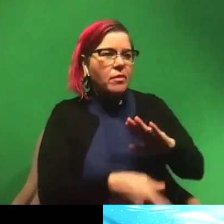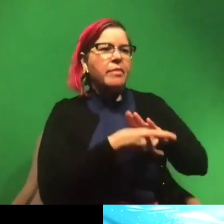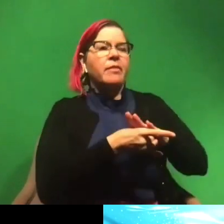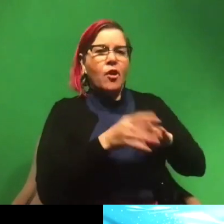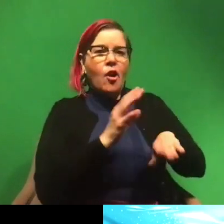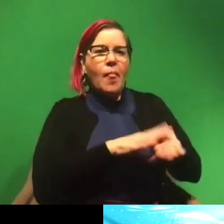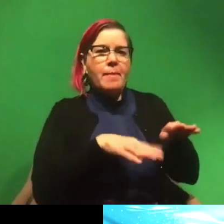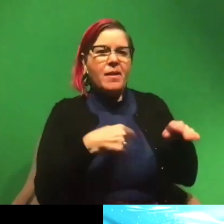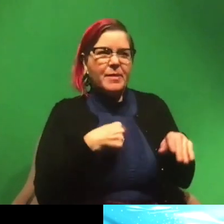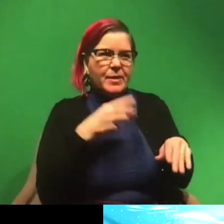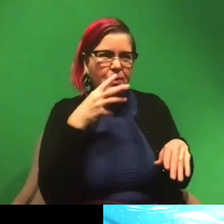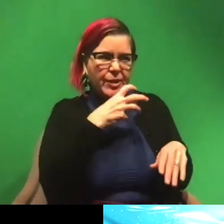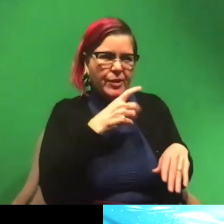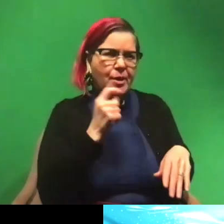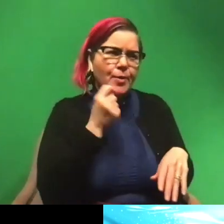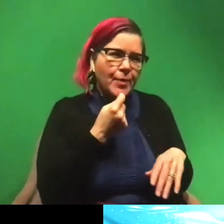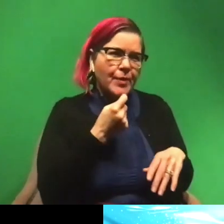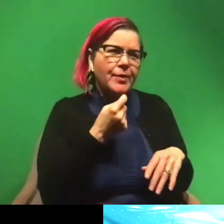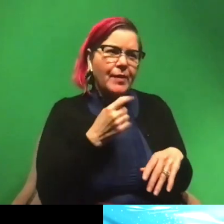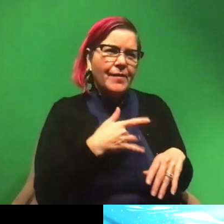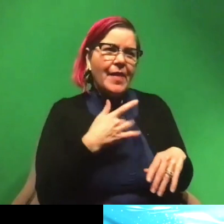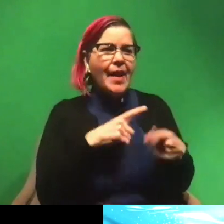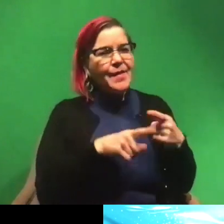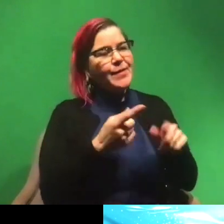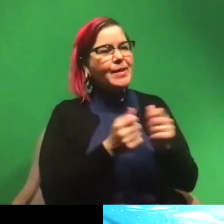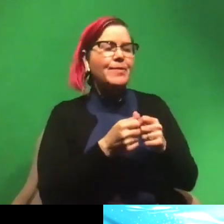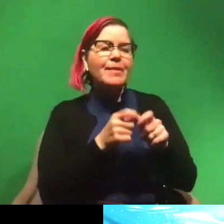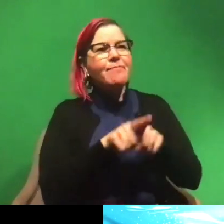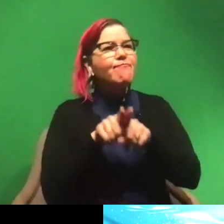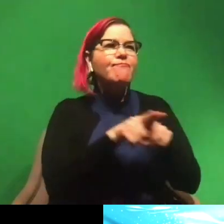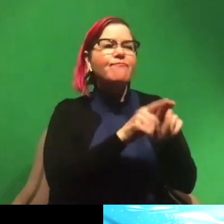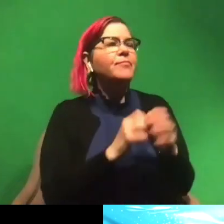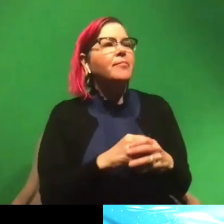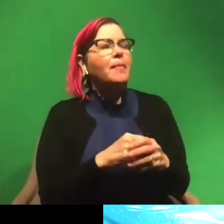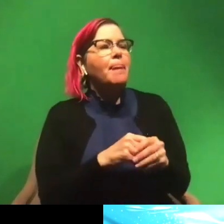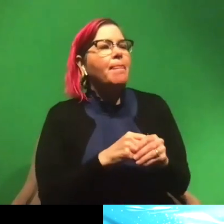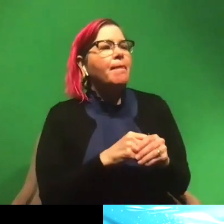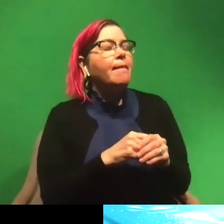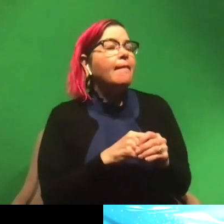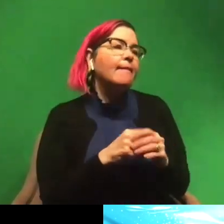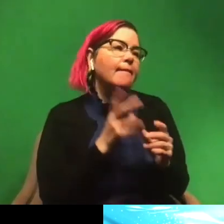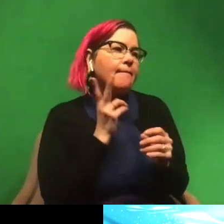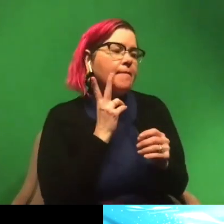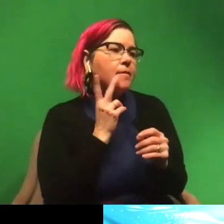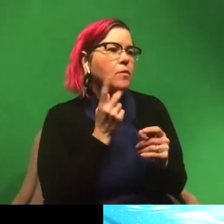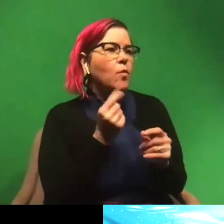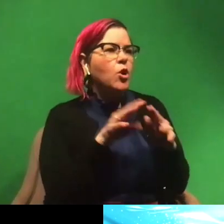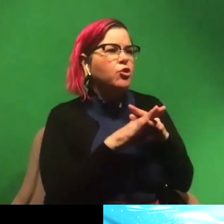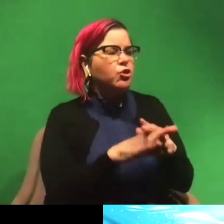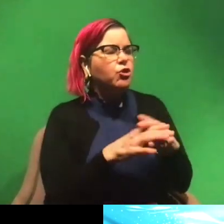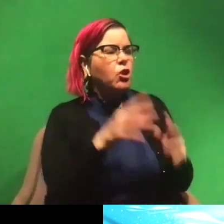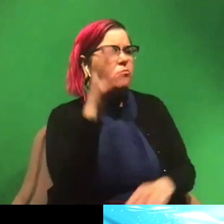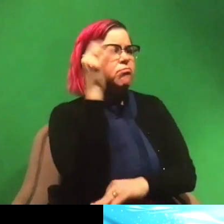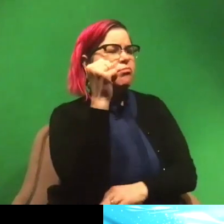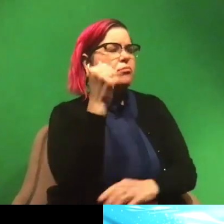so weird and so cool. I felt like I had a little buddy for that day. Um, let's see, uh, what shark can live the longest?